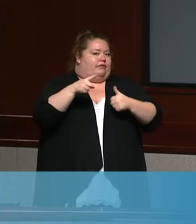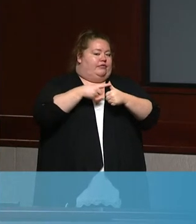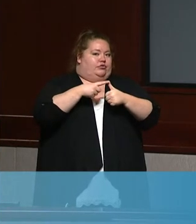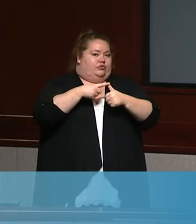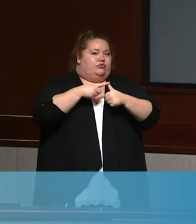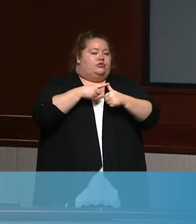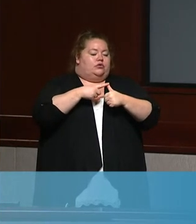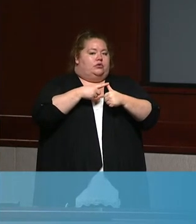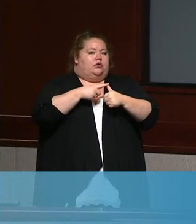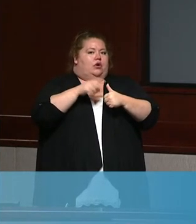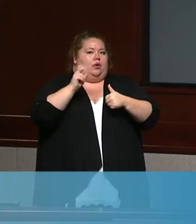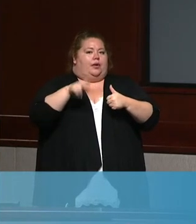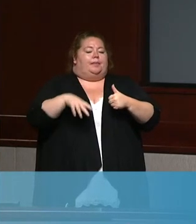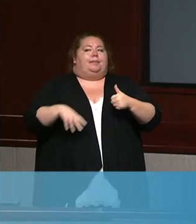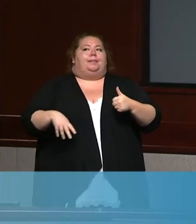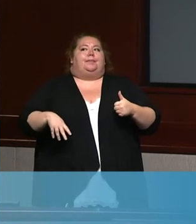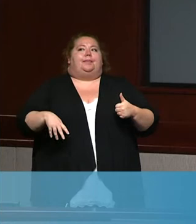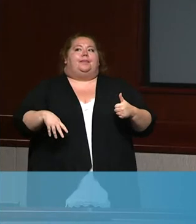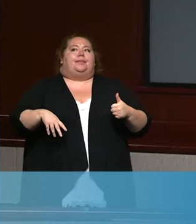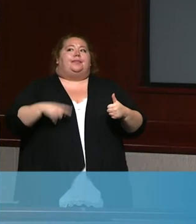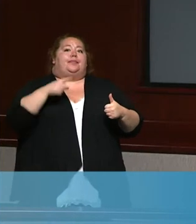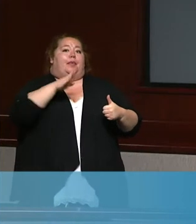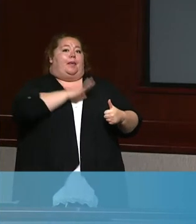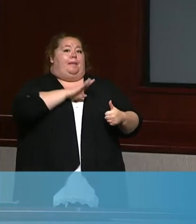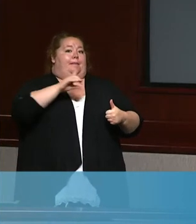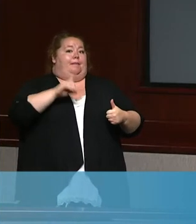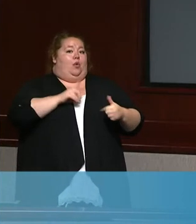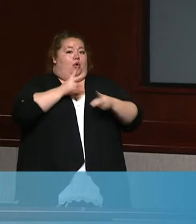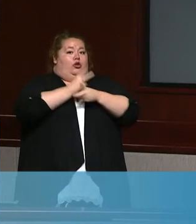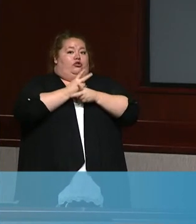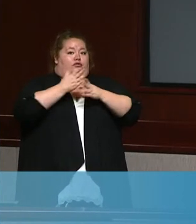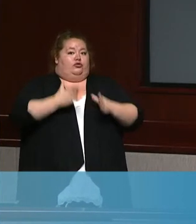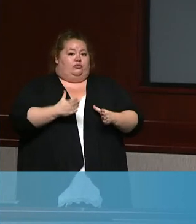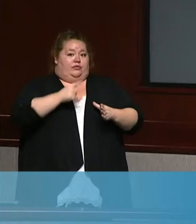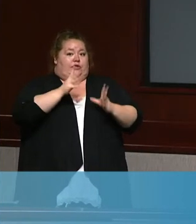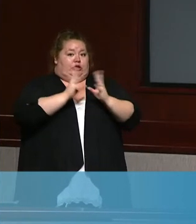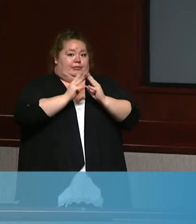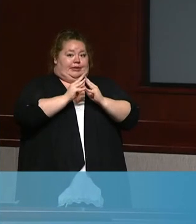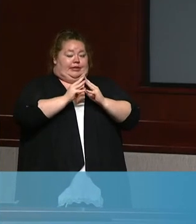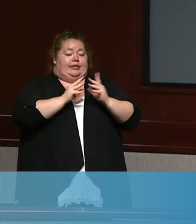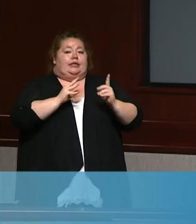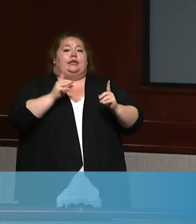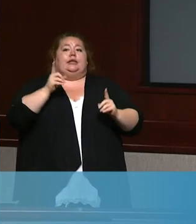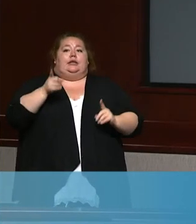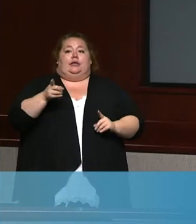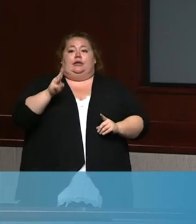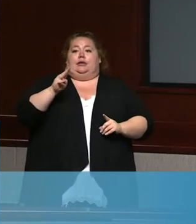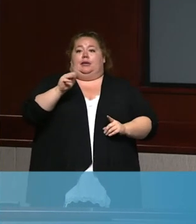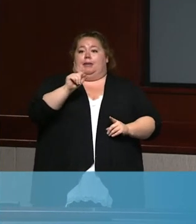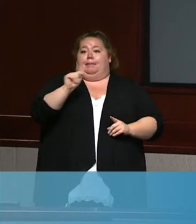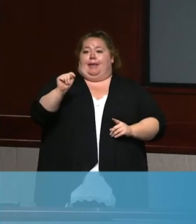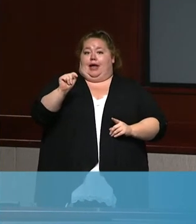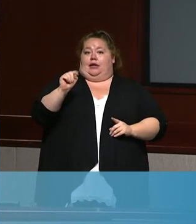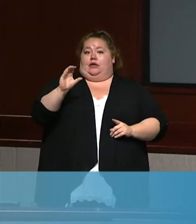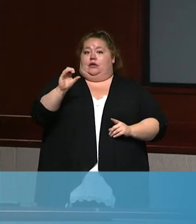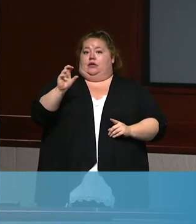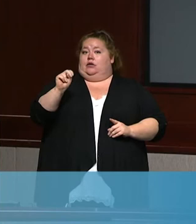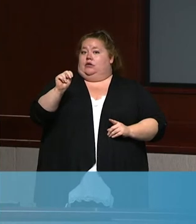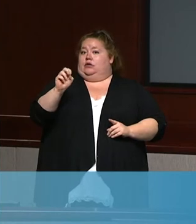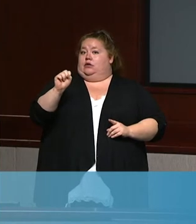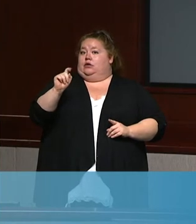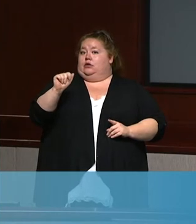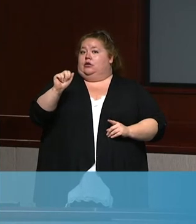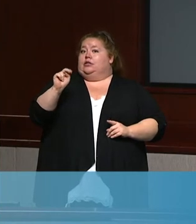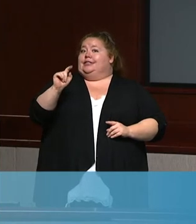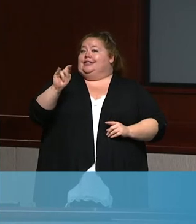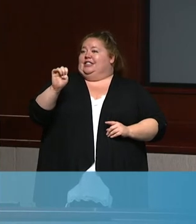Okay, so during the Board of Supervisors meeting, Matt Constantine seemed pretty confident